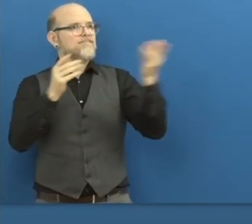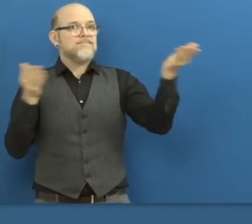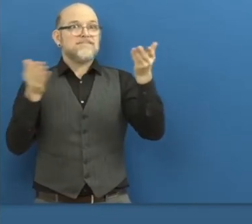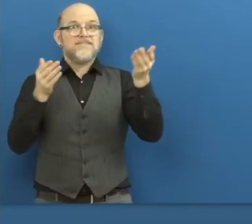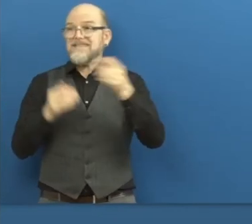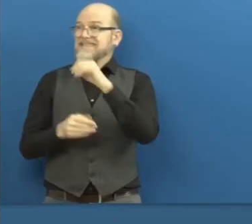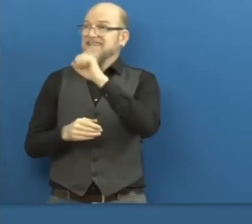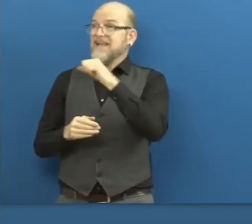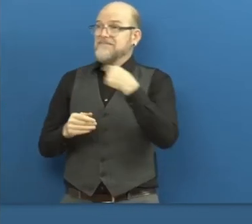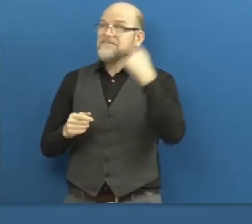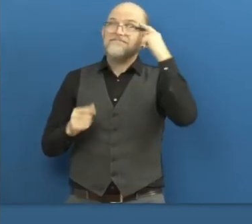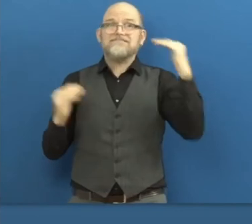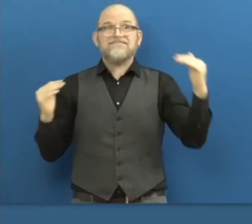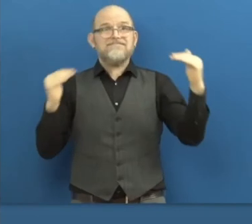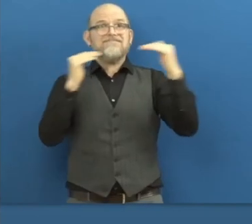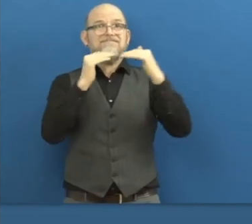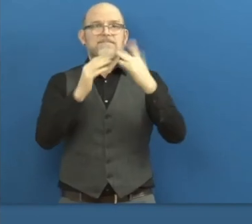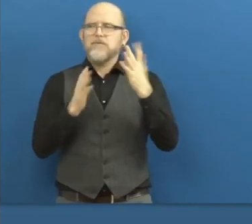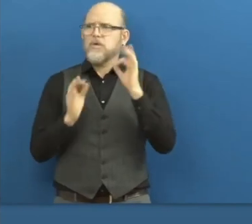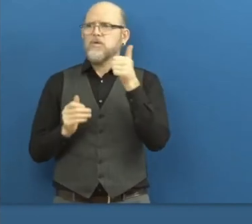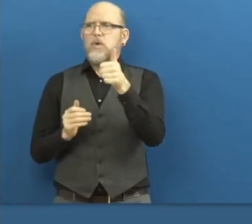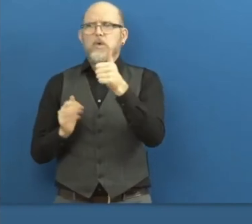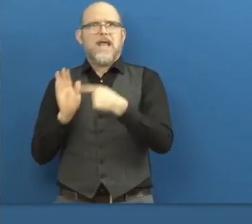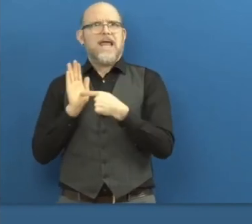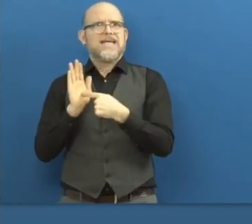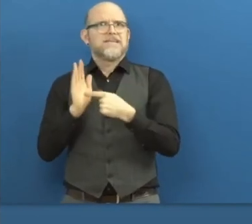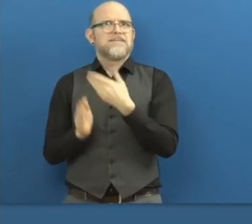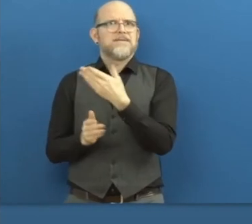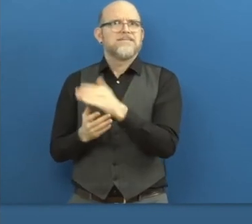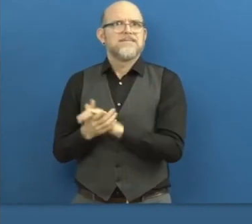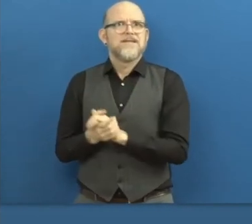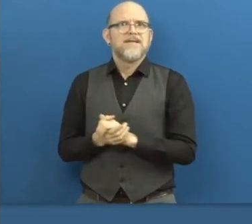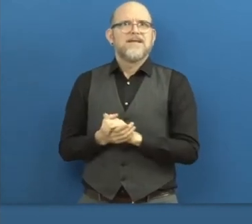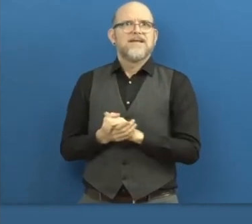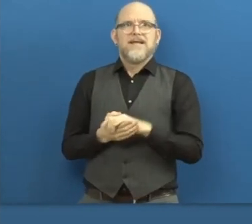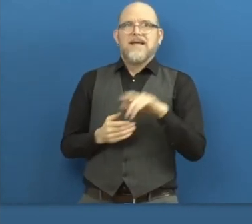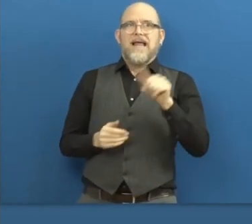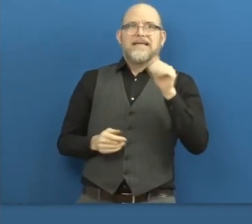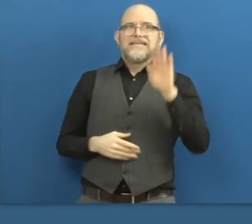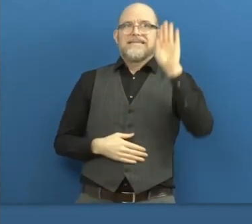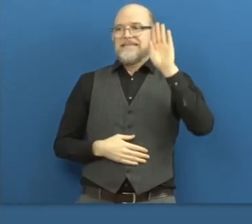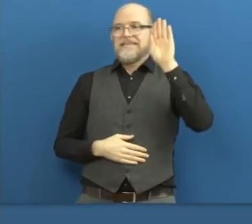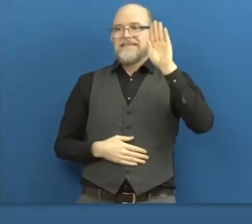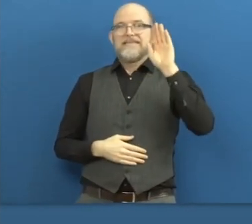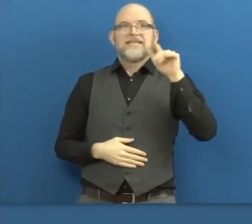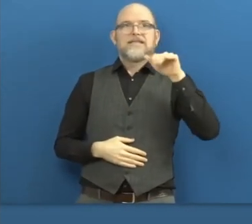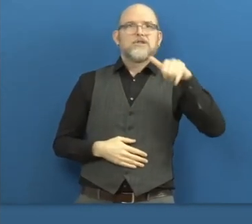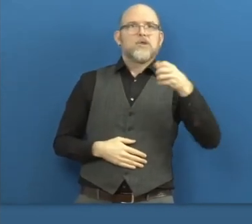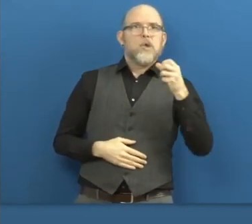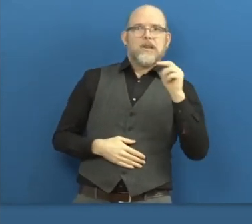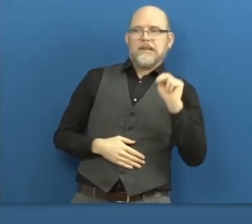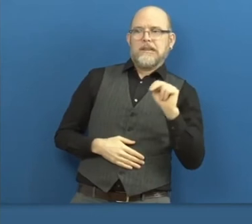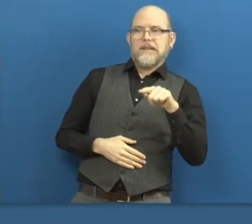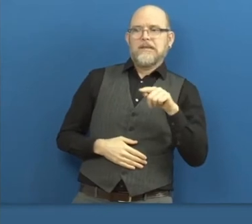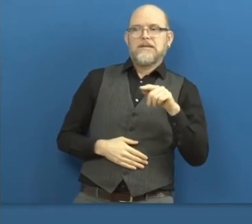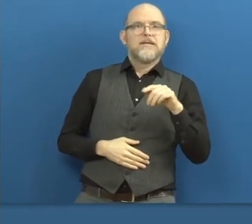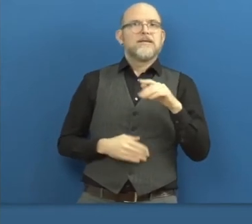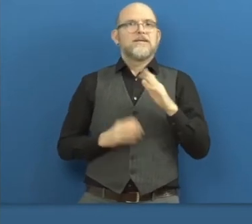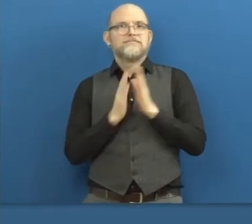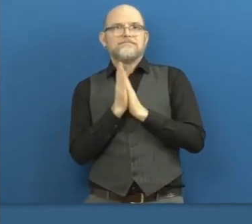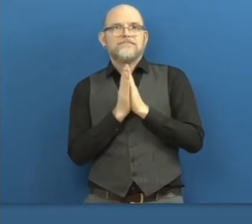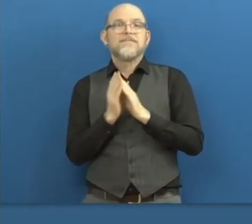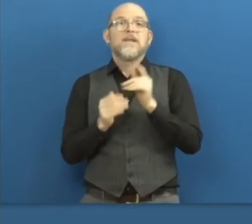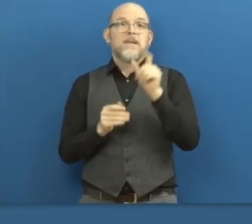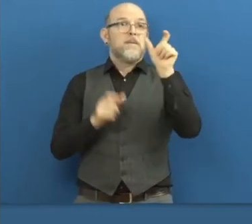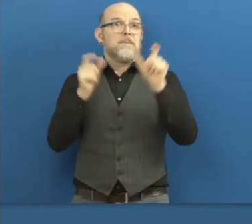example. Susan, this is John. I would just add that I think that people with disabilities ought to